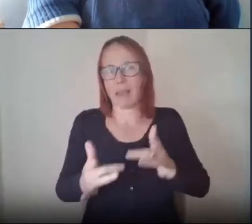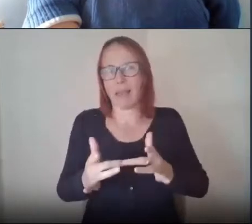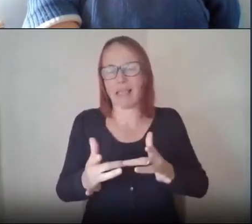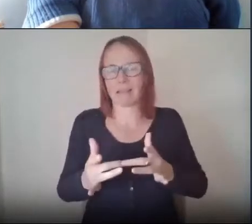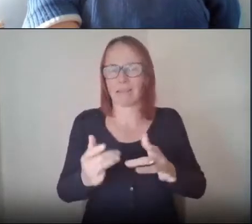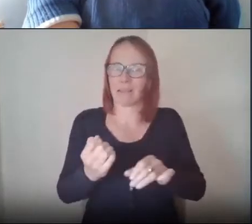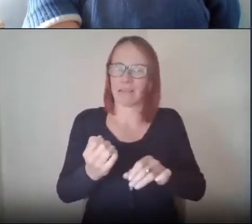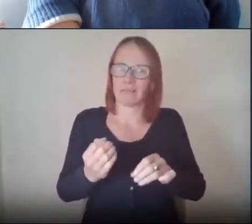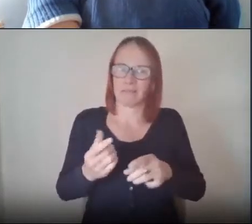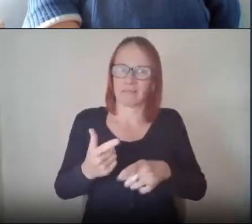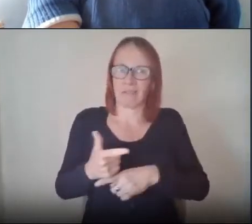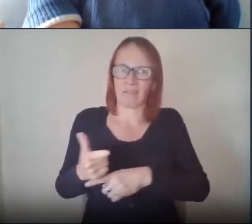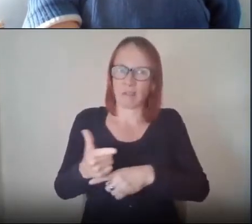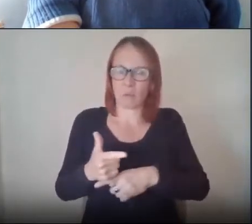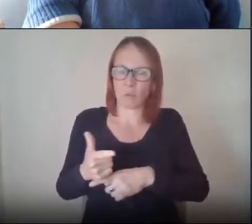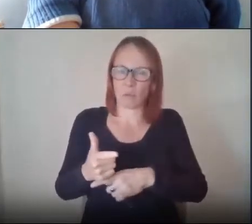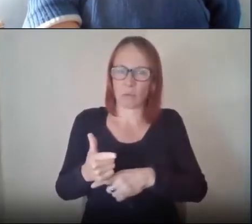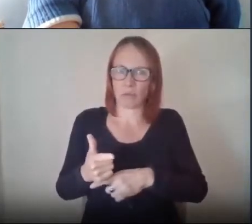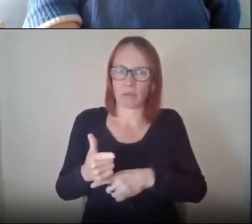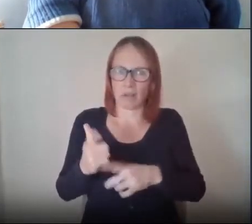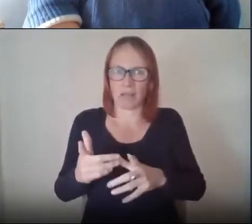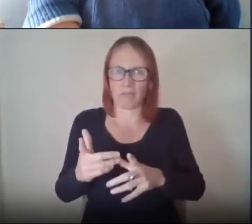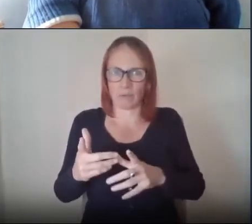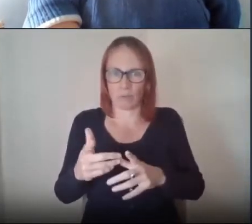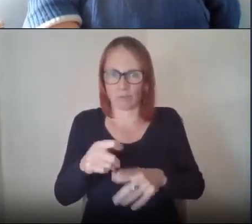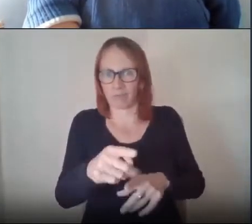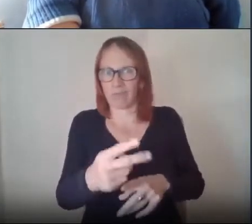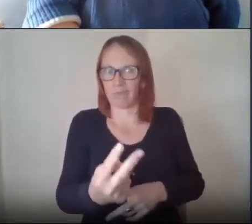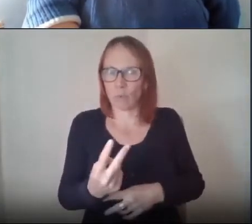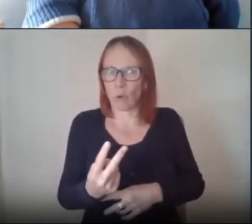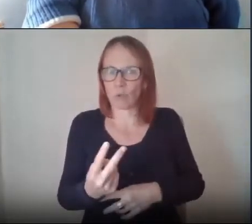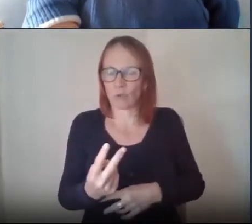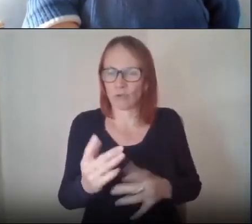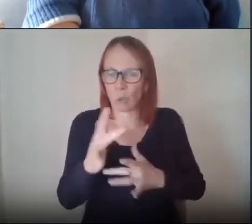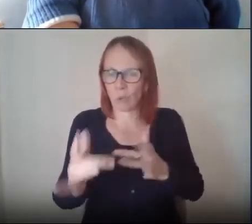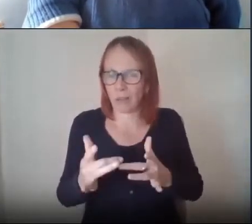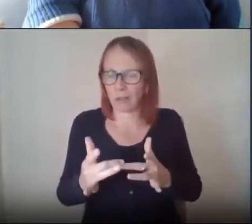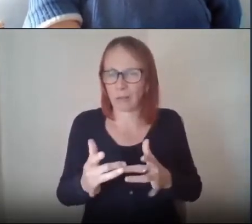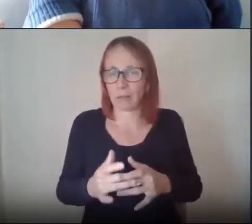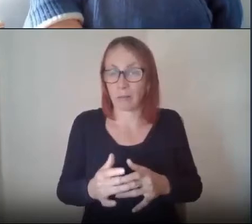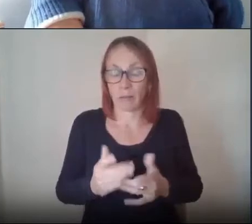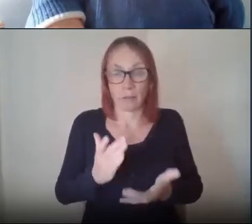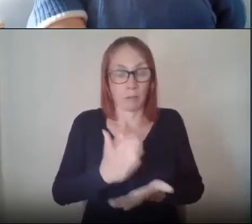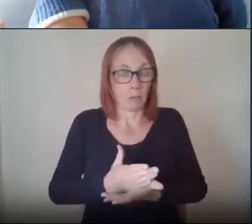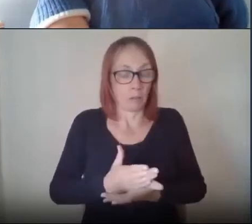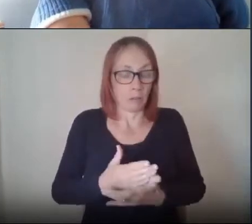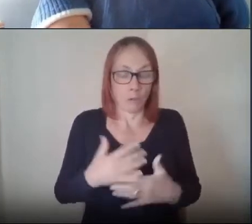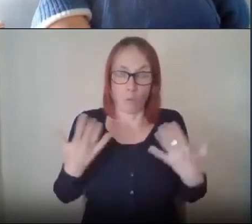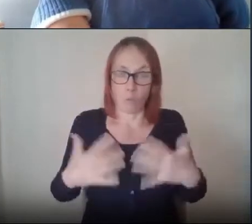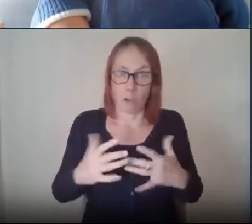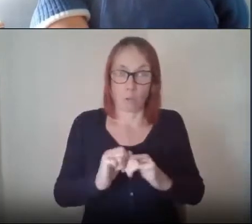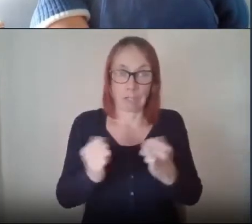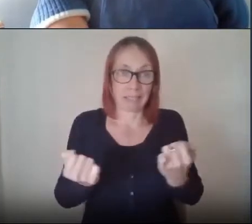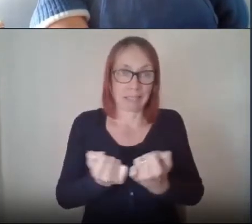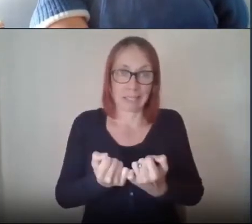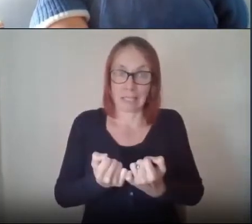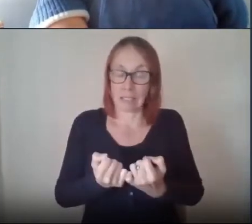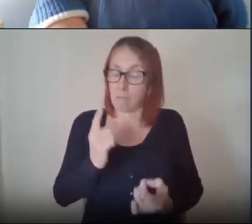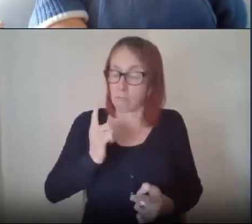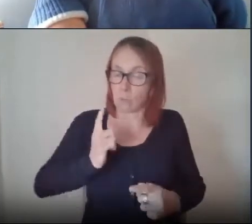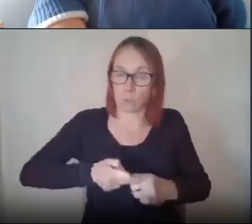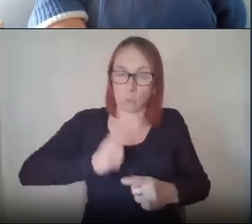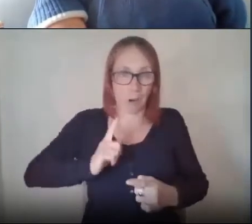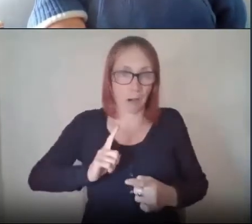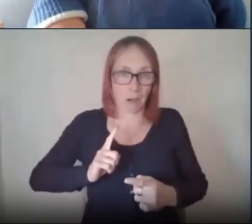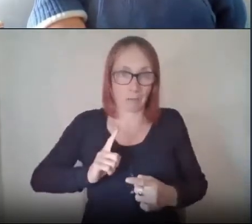uh to share and we done that i mean i was really impressed by how quickly the team responded and and came